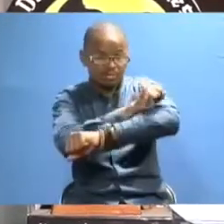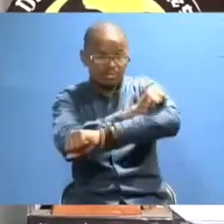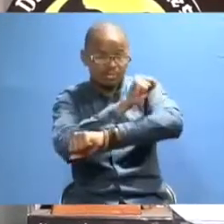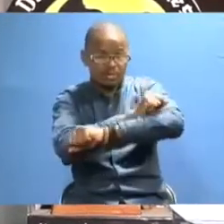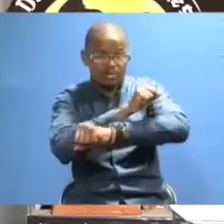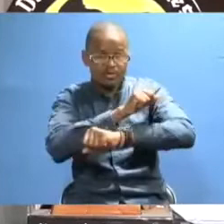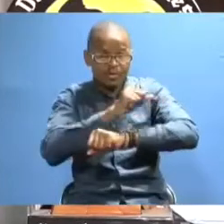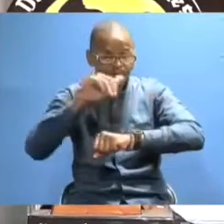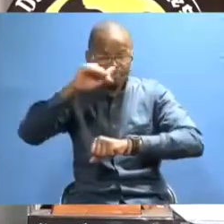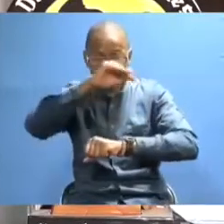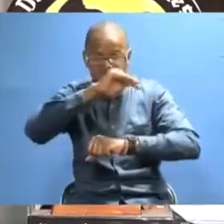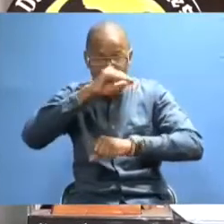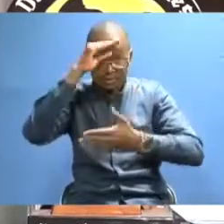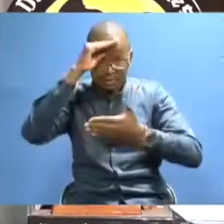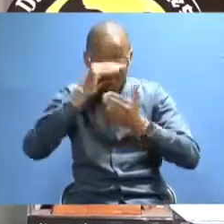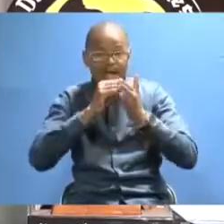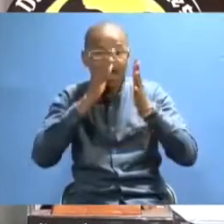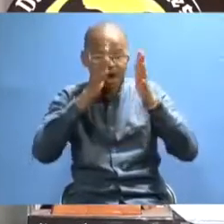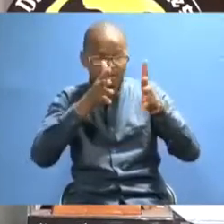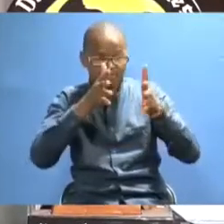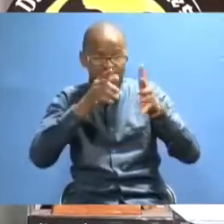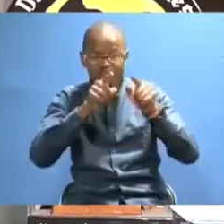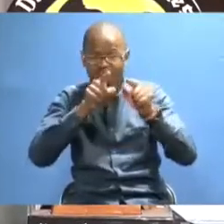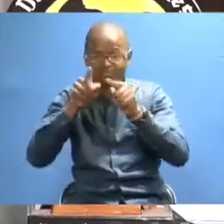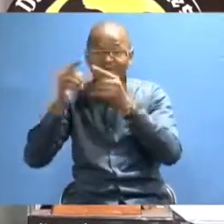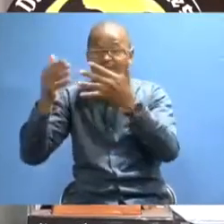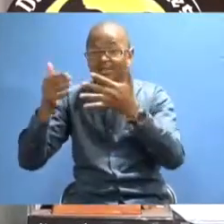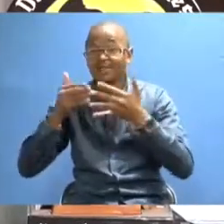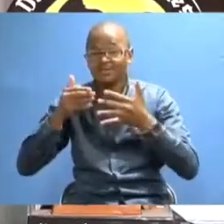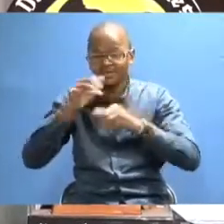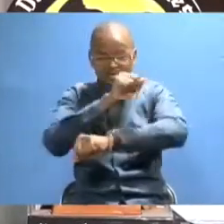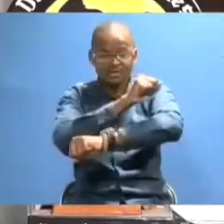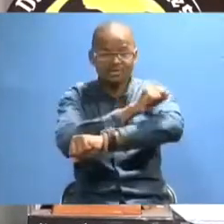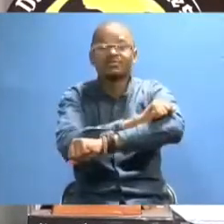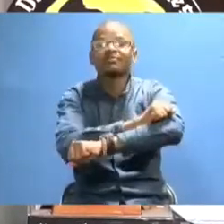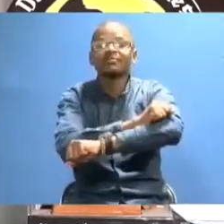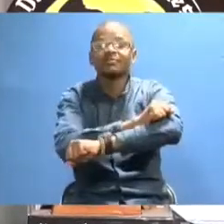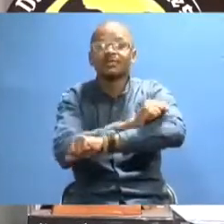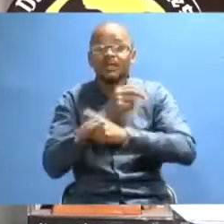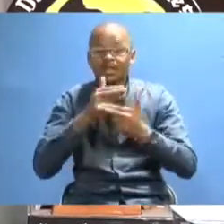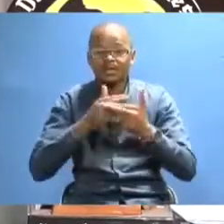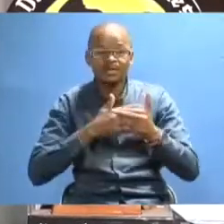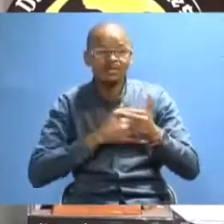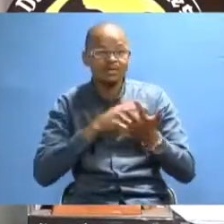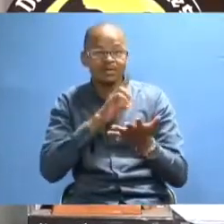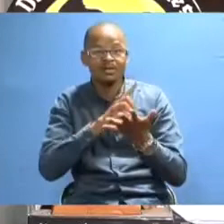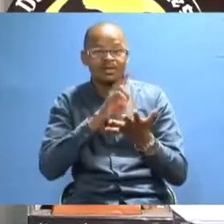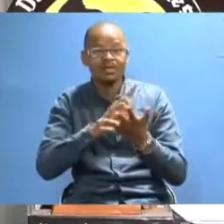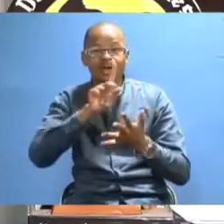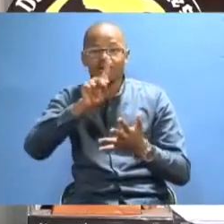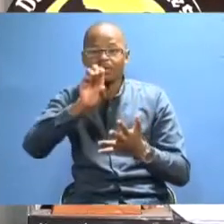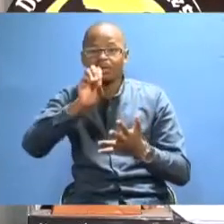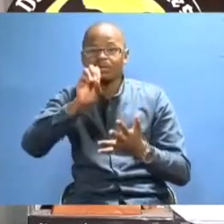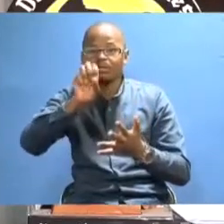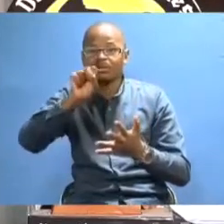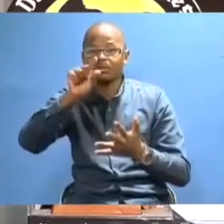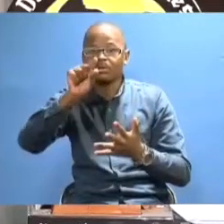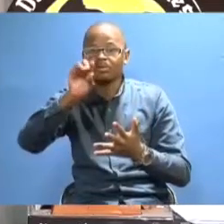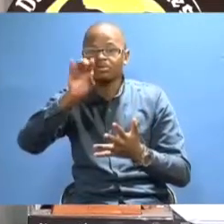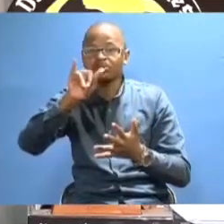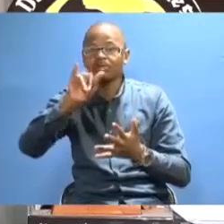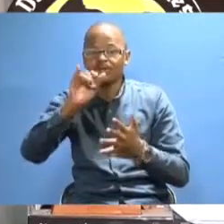of Environmental Studies. May I say hello to you and welcome to the school. My name is Dr. James Koske.